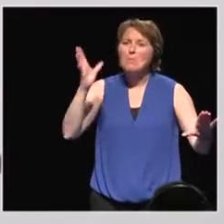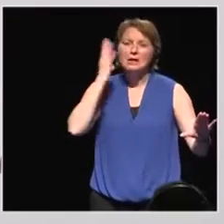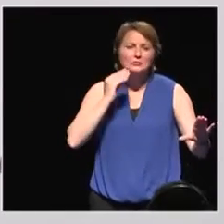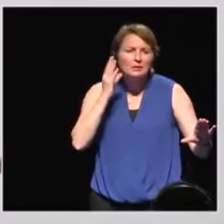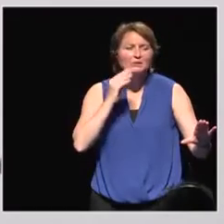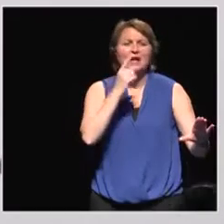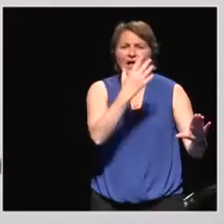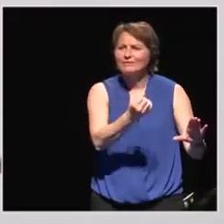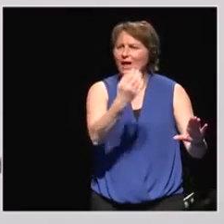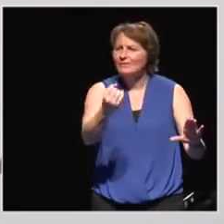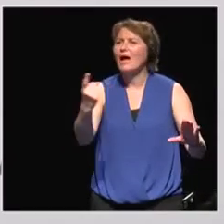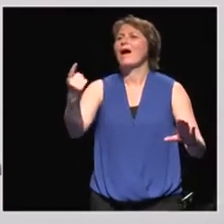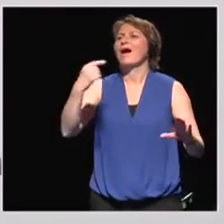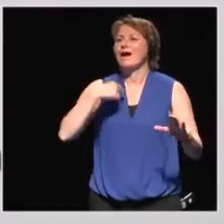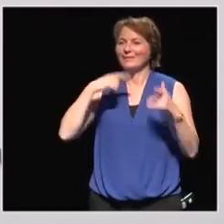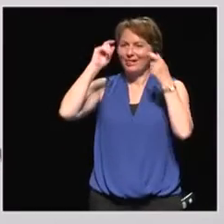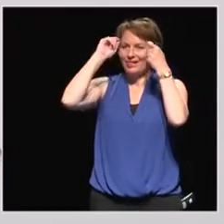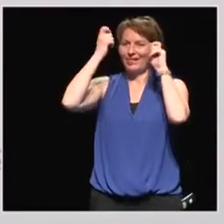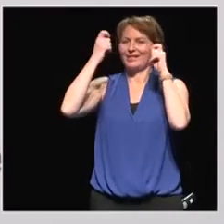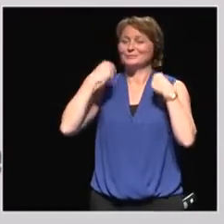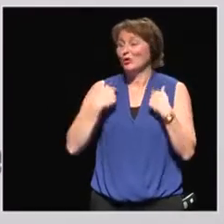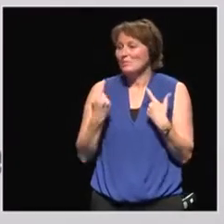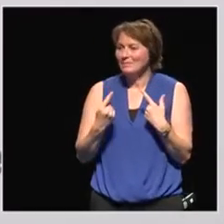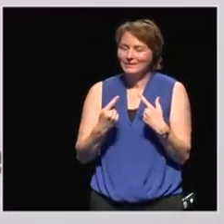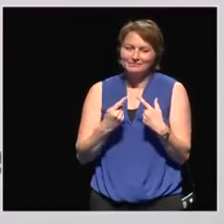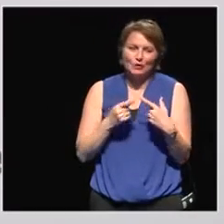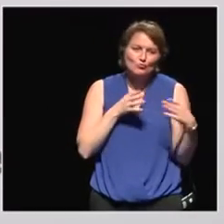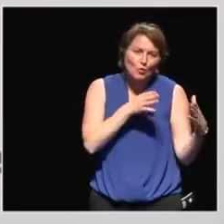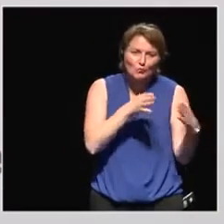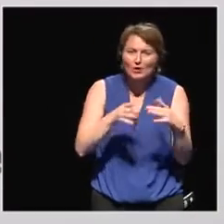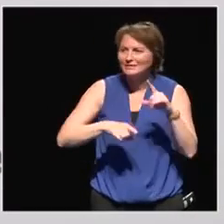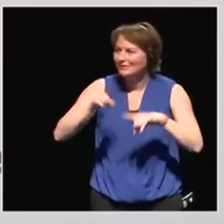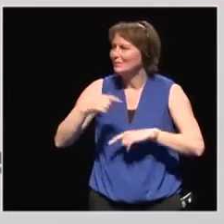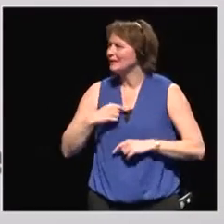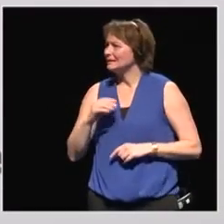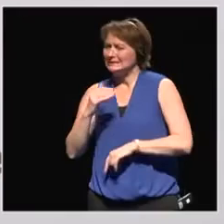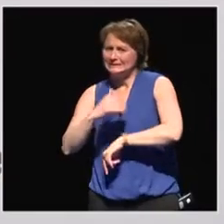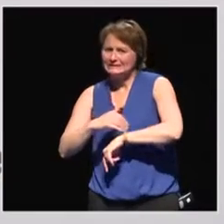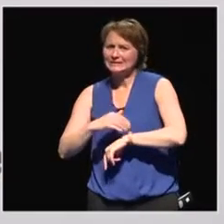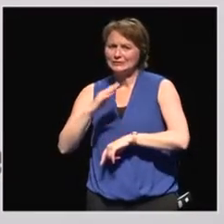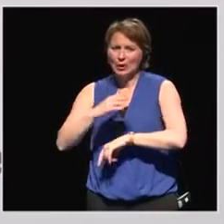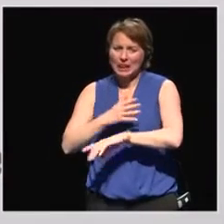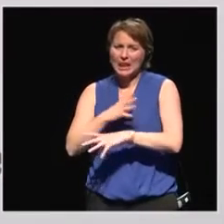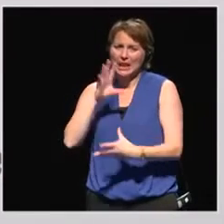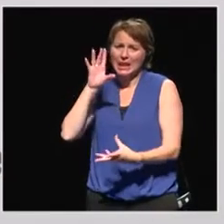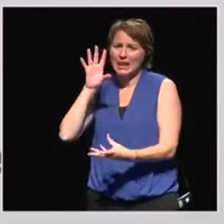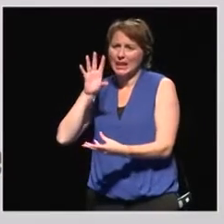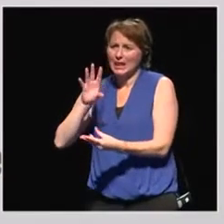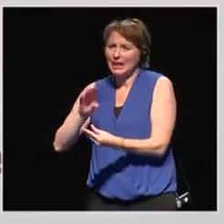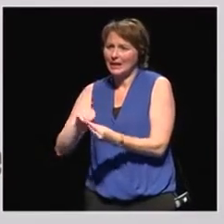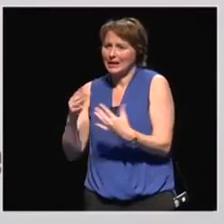things we do. And in our lives, I already get signals that we should slowly wrap up.